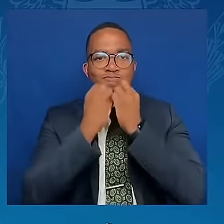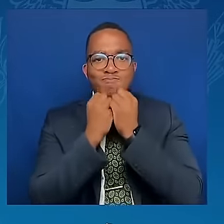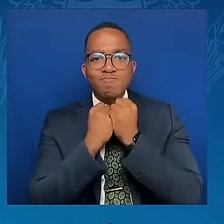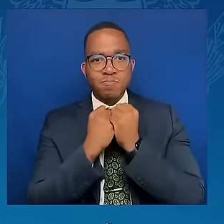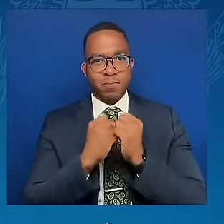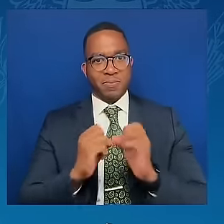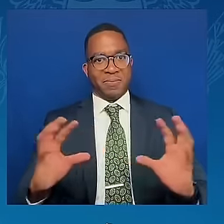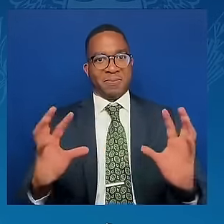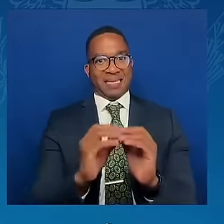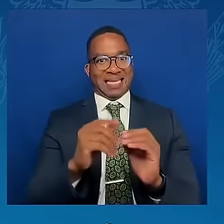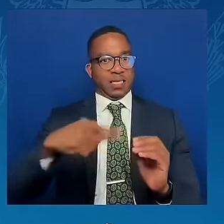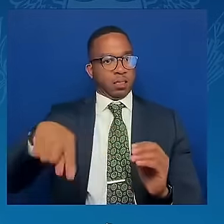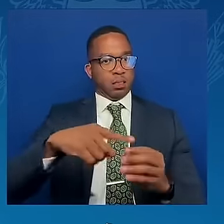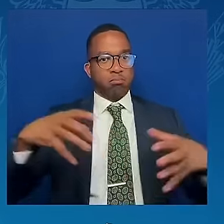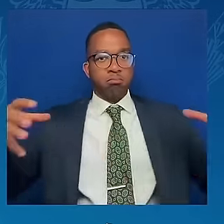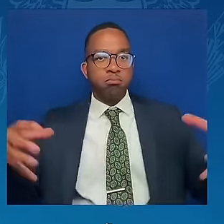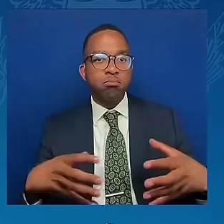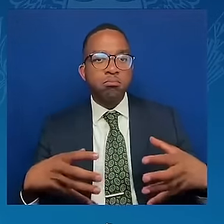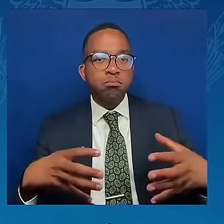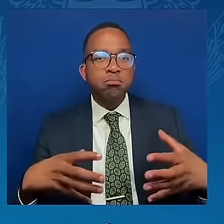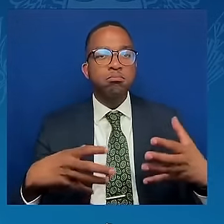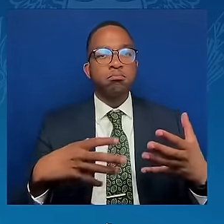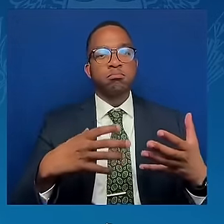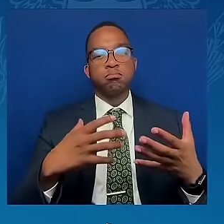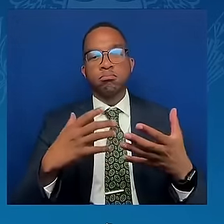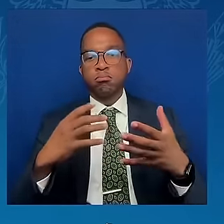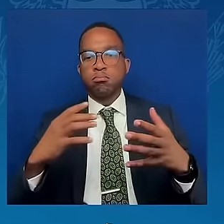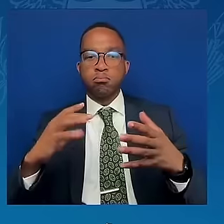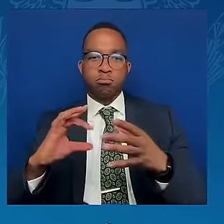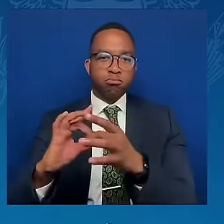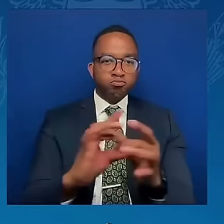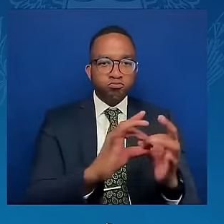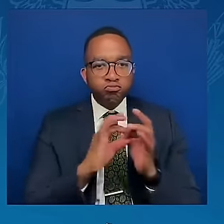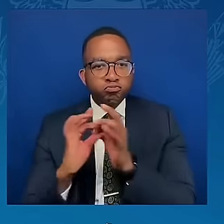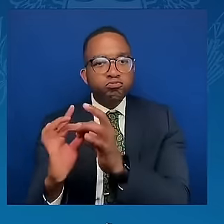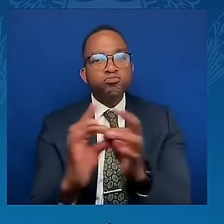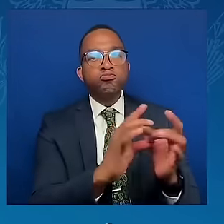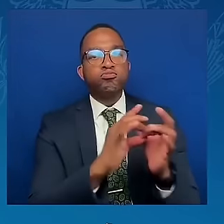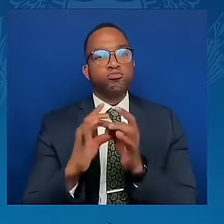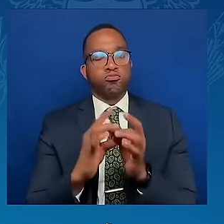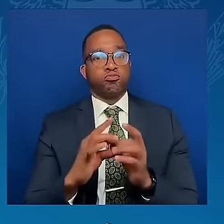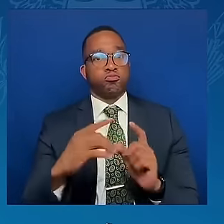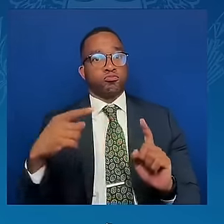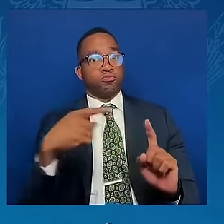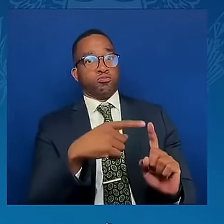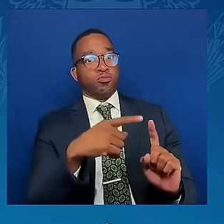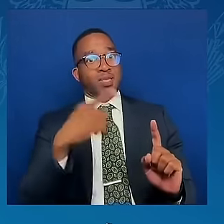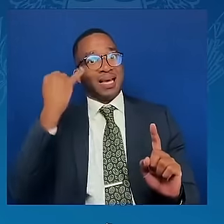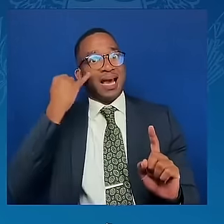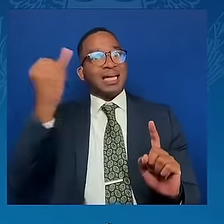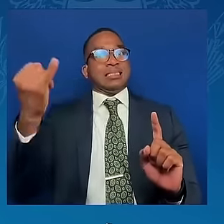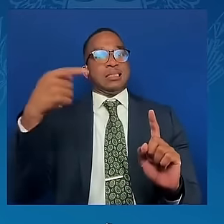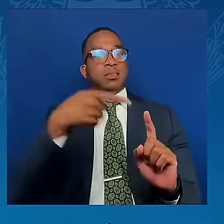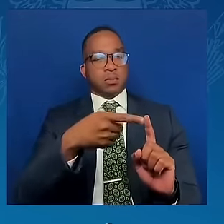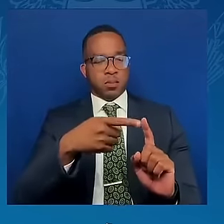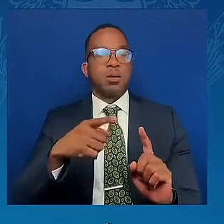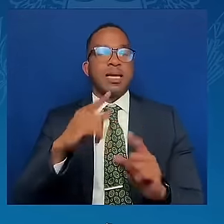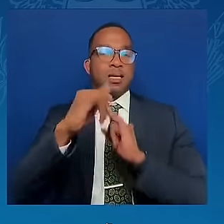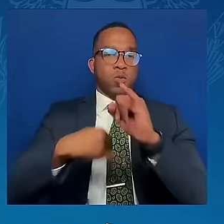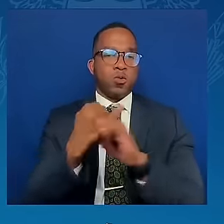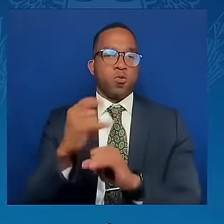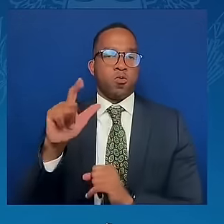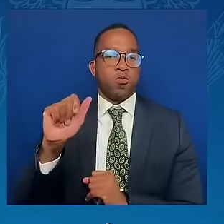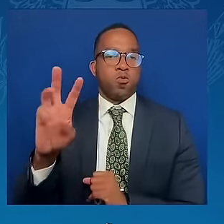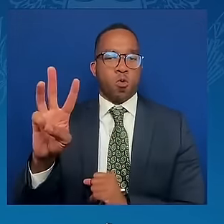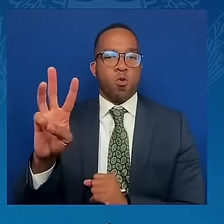that the very idea of international law remains alive and effective. Your